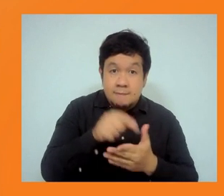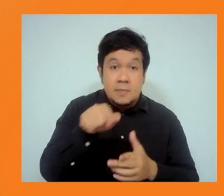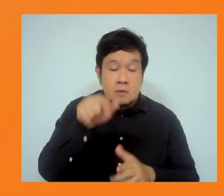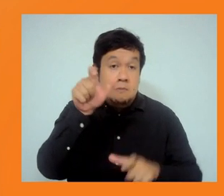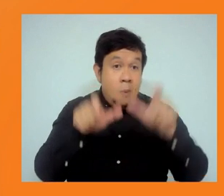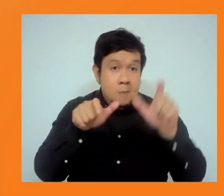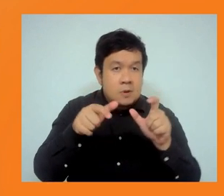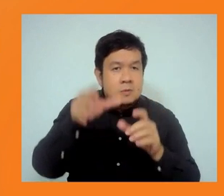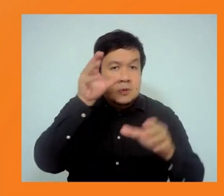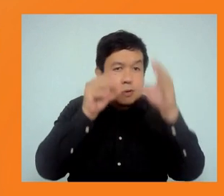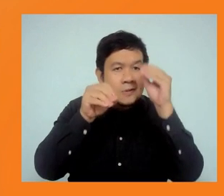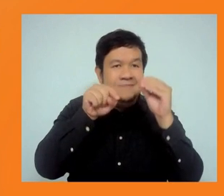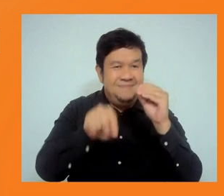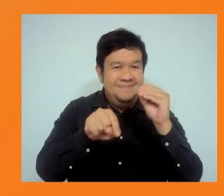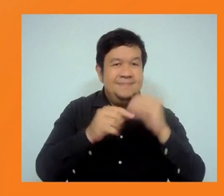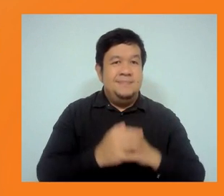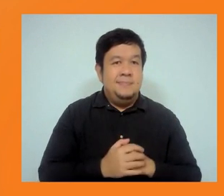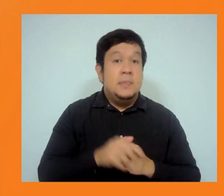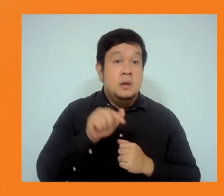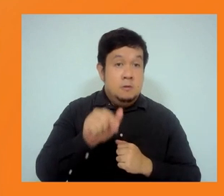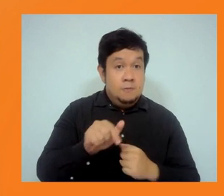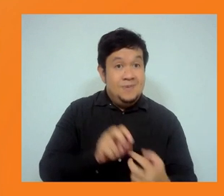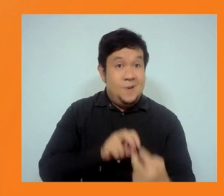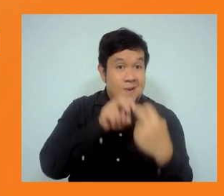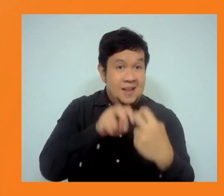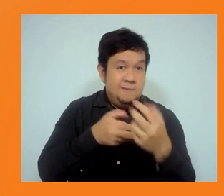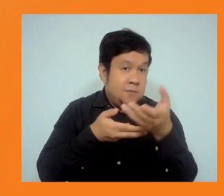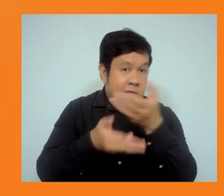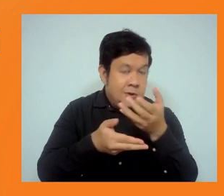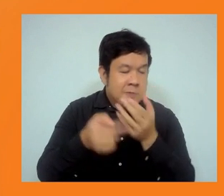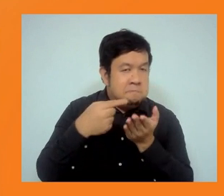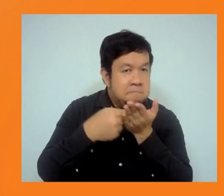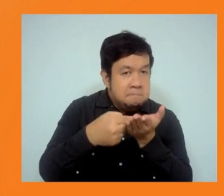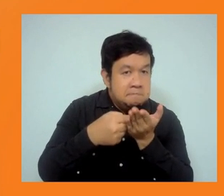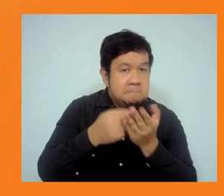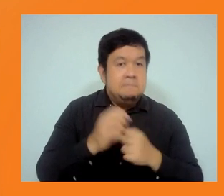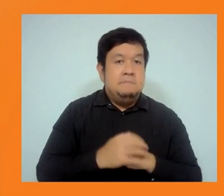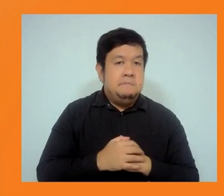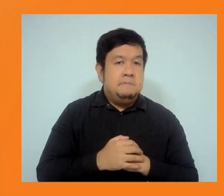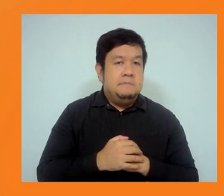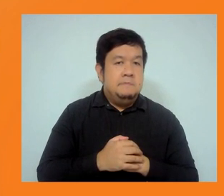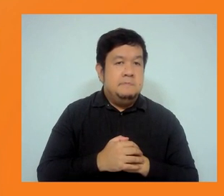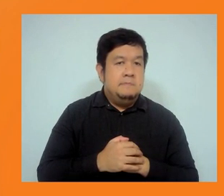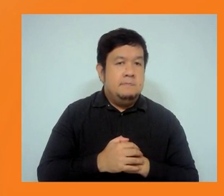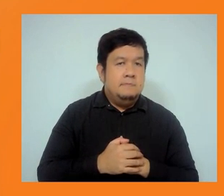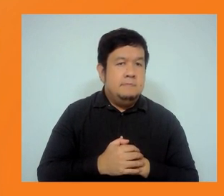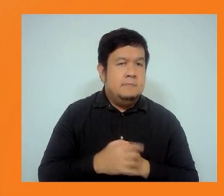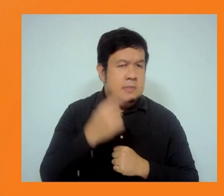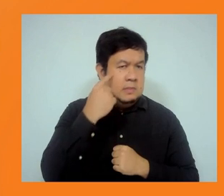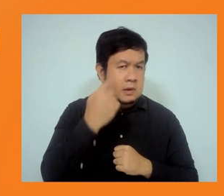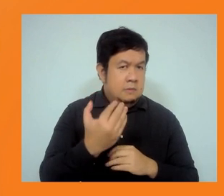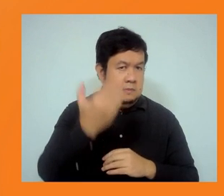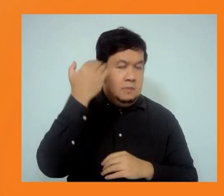the consultation so far, we've actually had about 2000 people join them, and we've had more than 80 separate